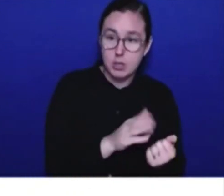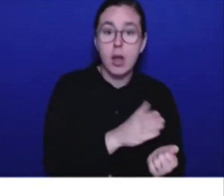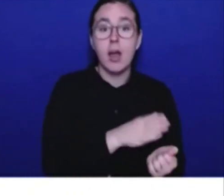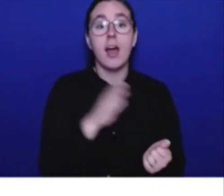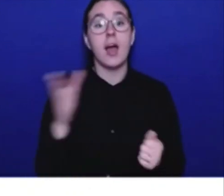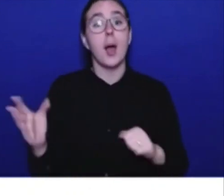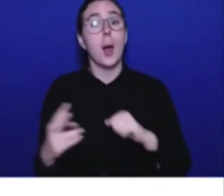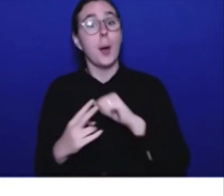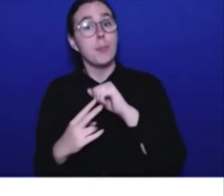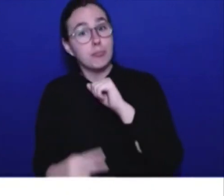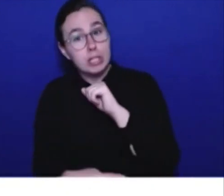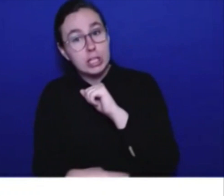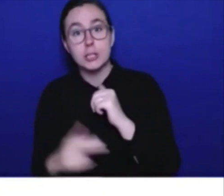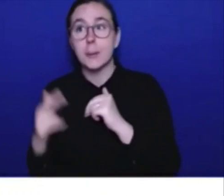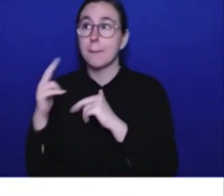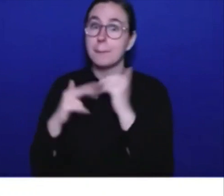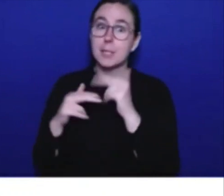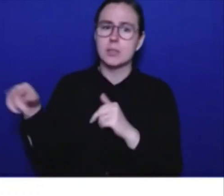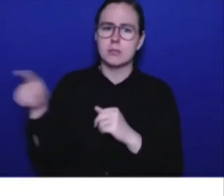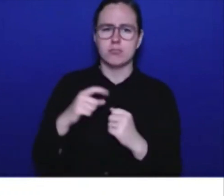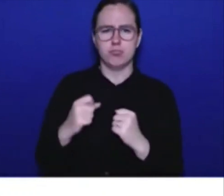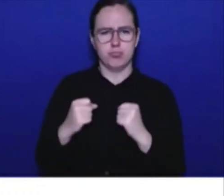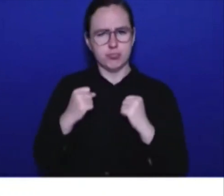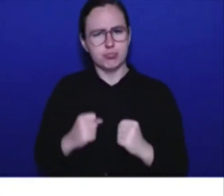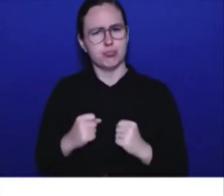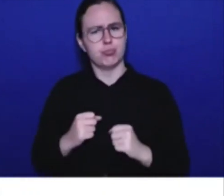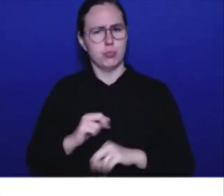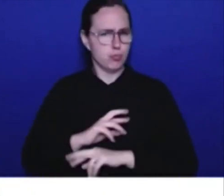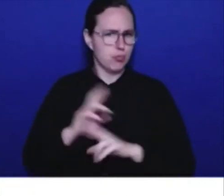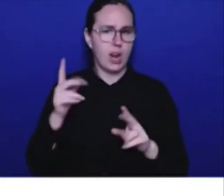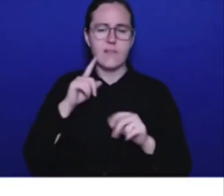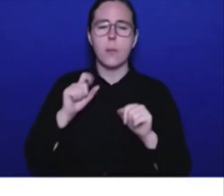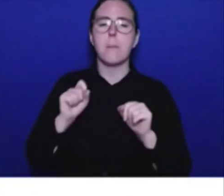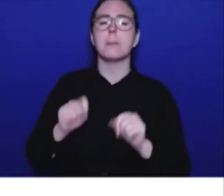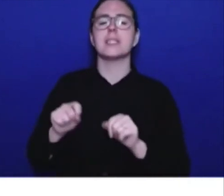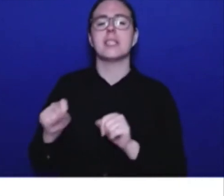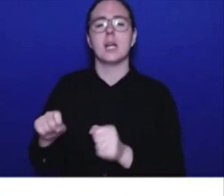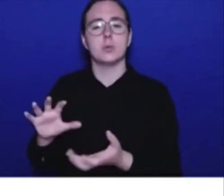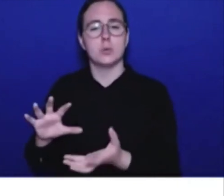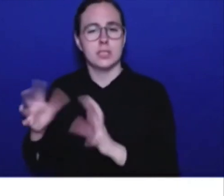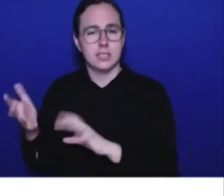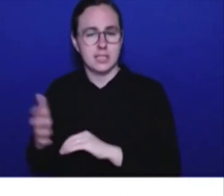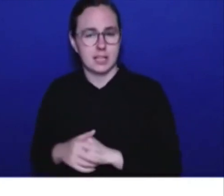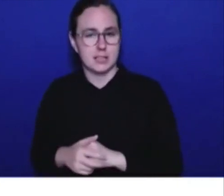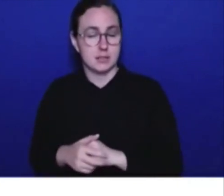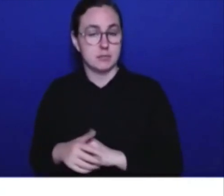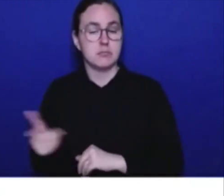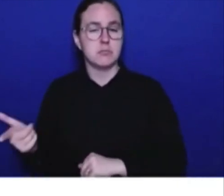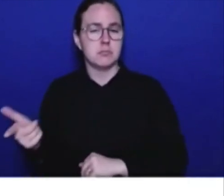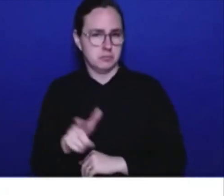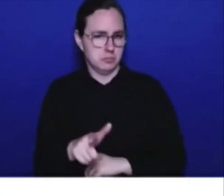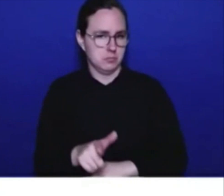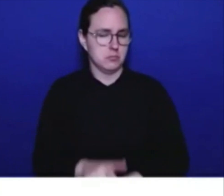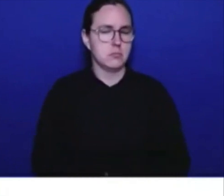With that, I'll turn to the specific question of how we prepare for and plan for unexpected insurance hits.